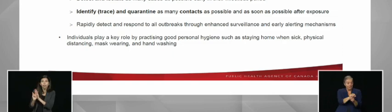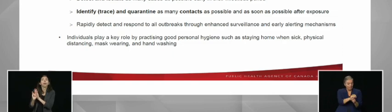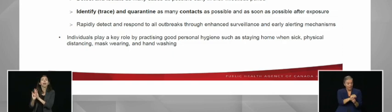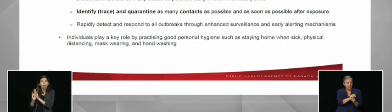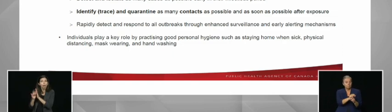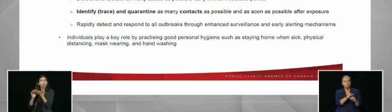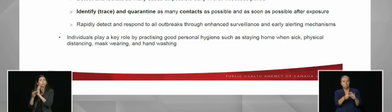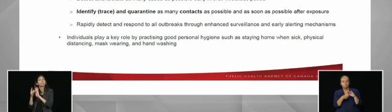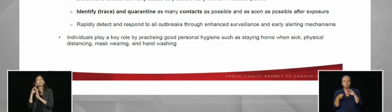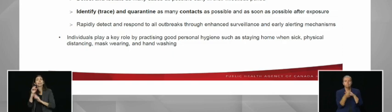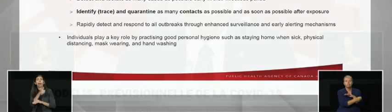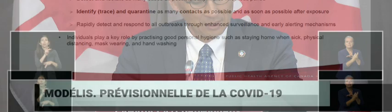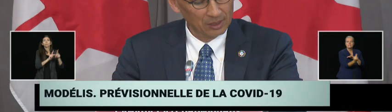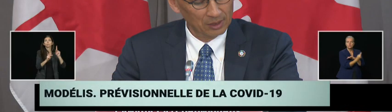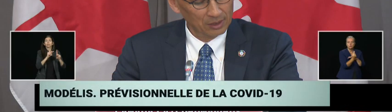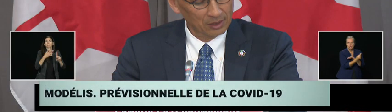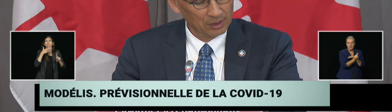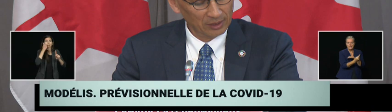infect.